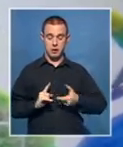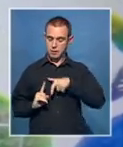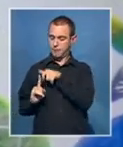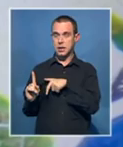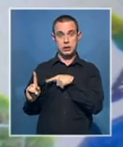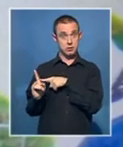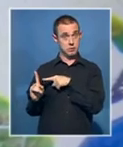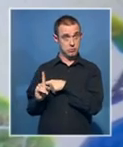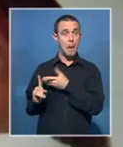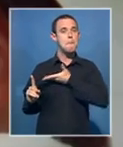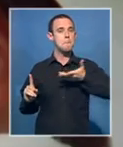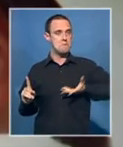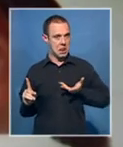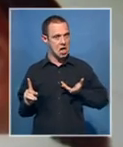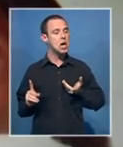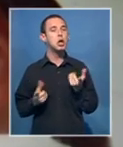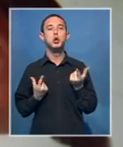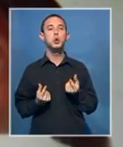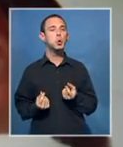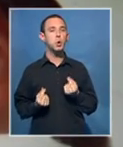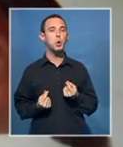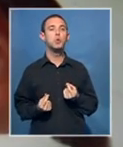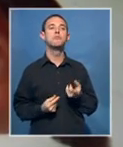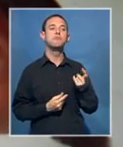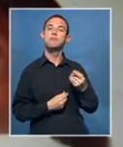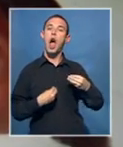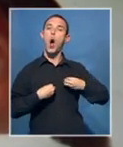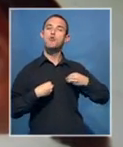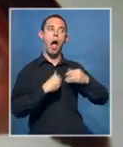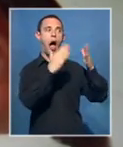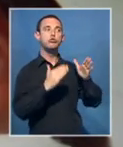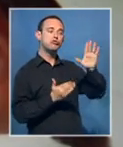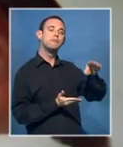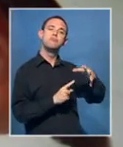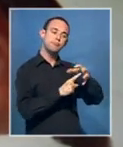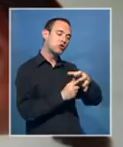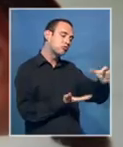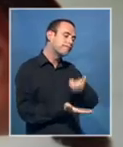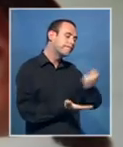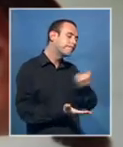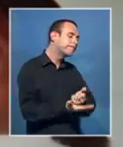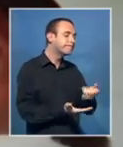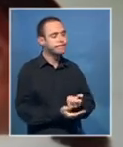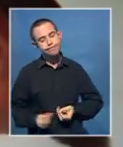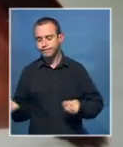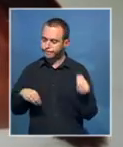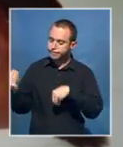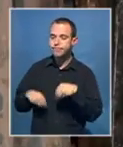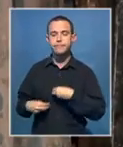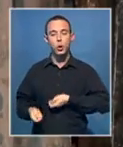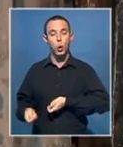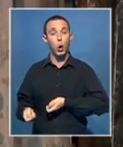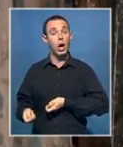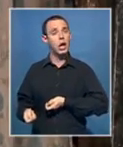family using mushrooms she had picked from her employer's garden. After a sleepless night, they were rushed to a clinic.